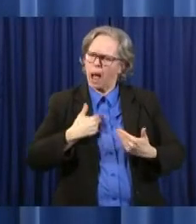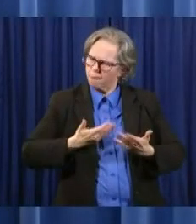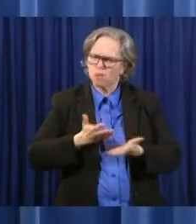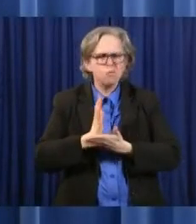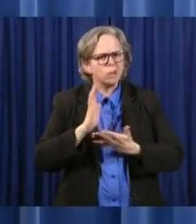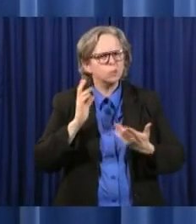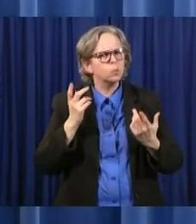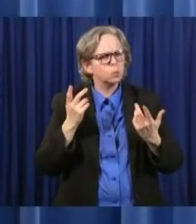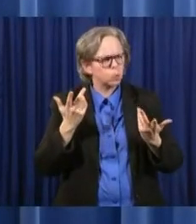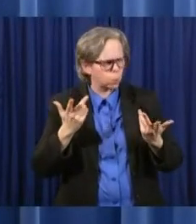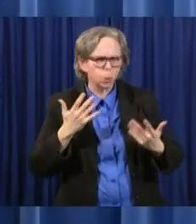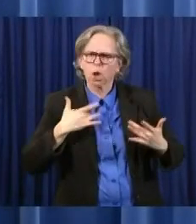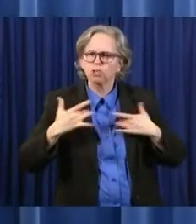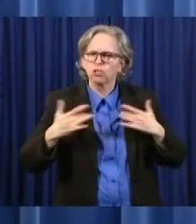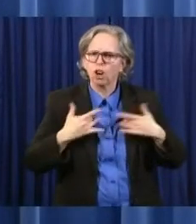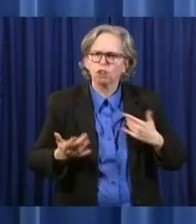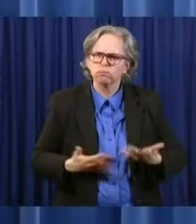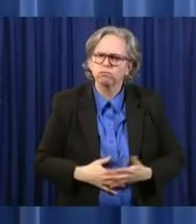Thank you very much.